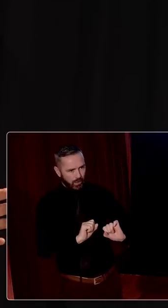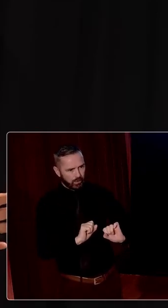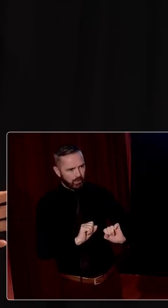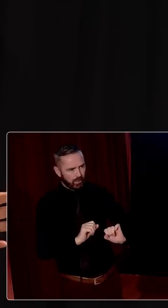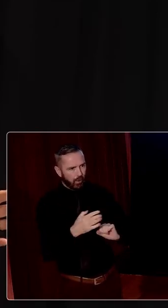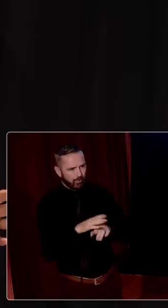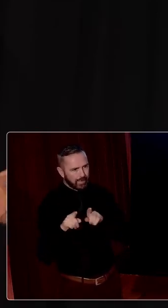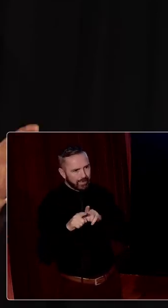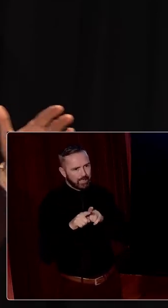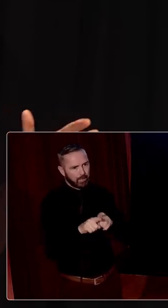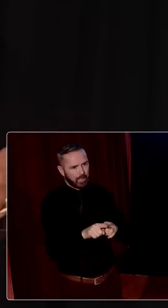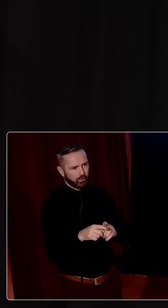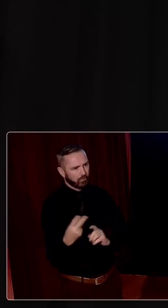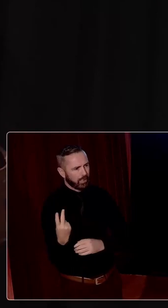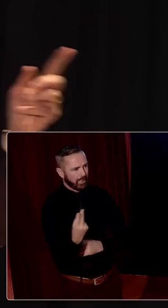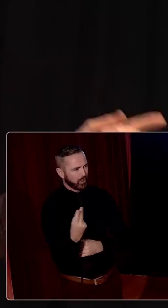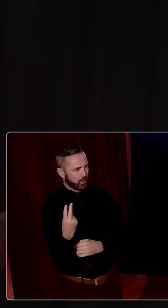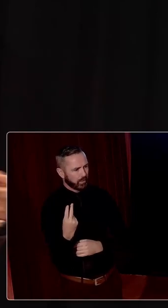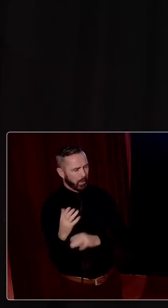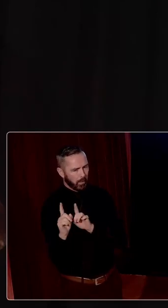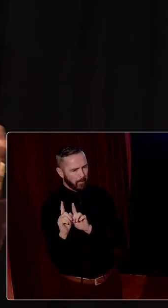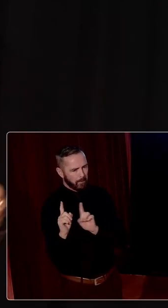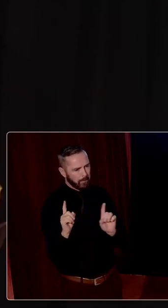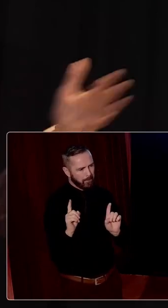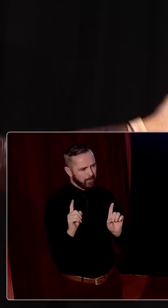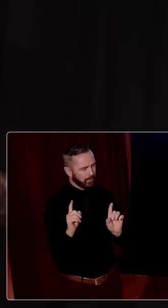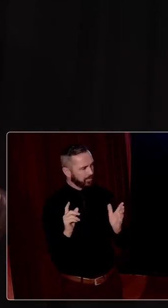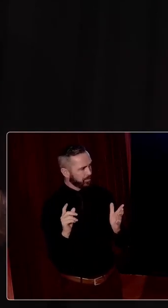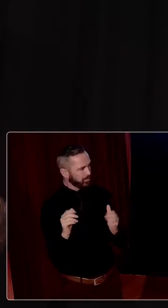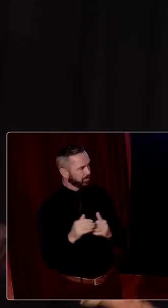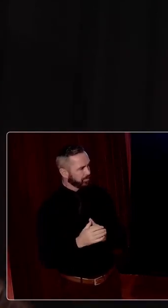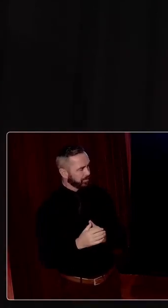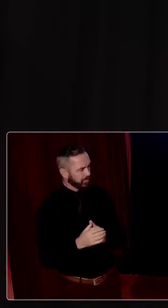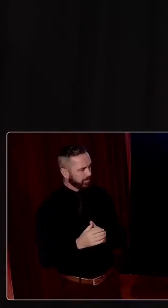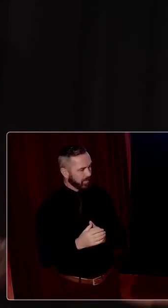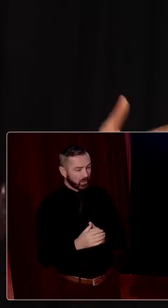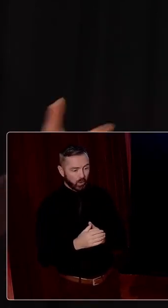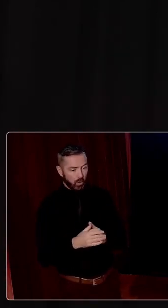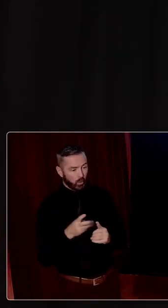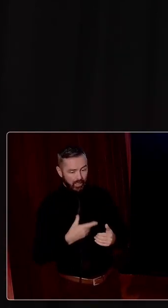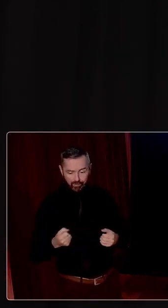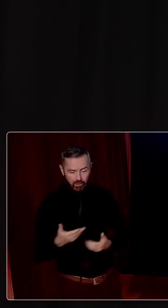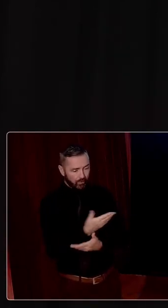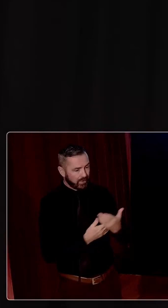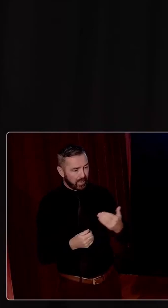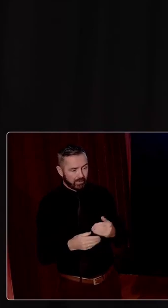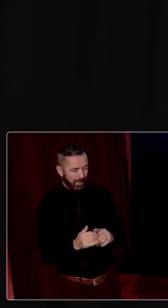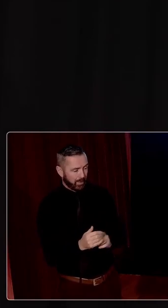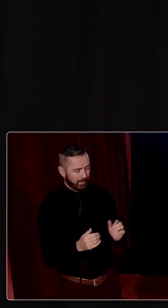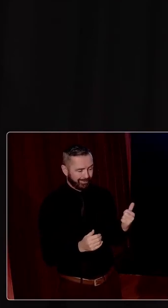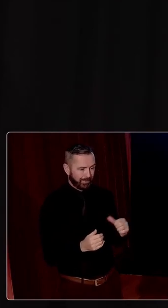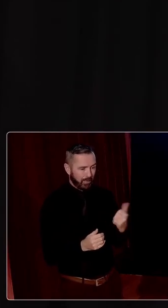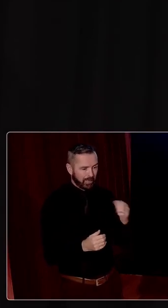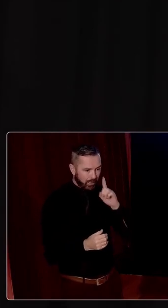asymmetric relationship. And sitting around the table, you were beside the Germans or when, whatever. And I think